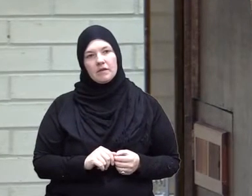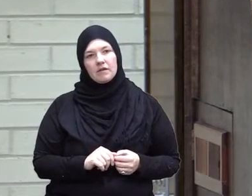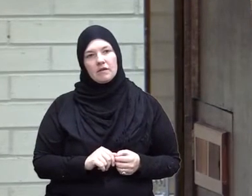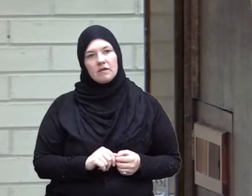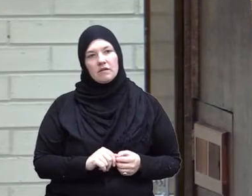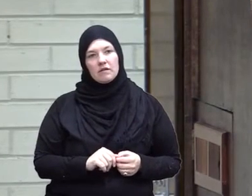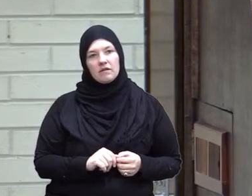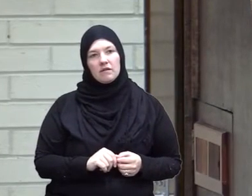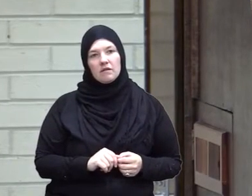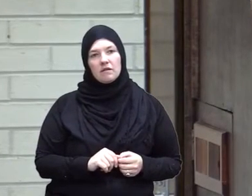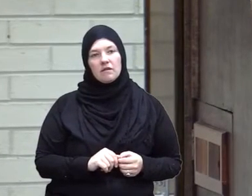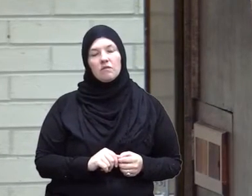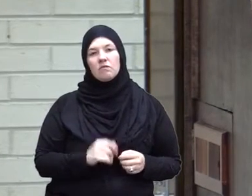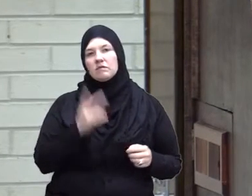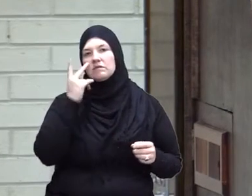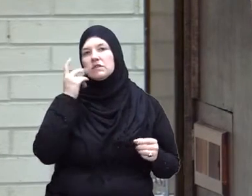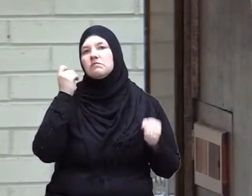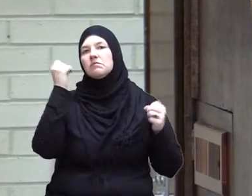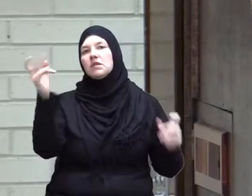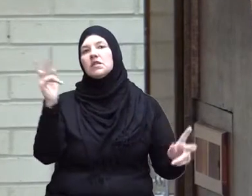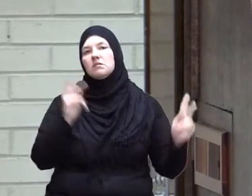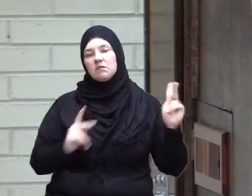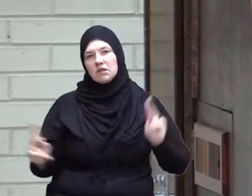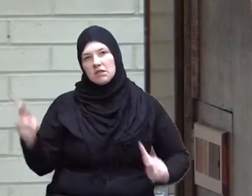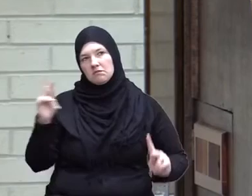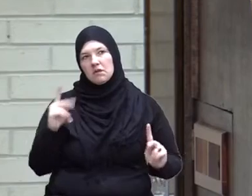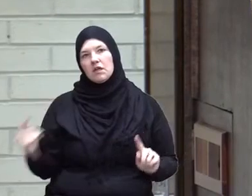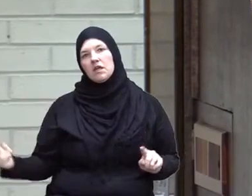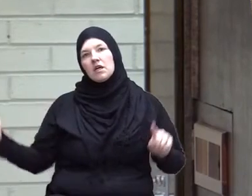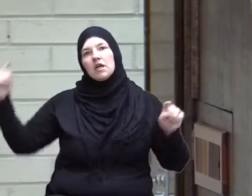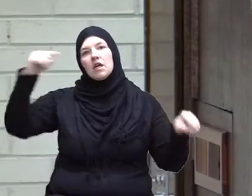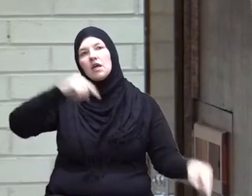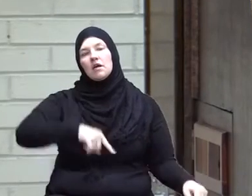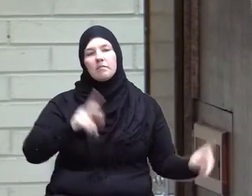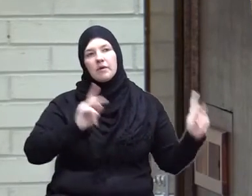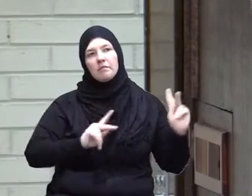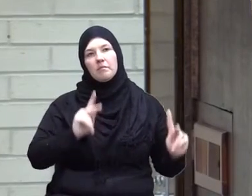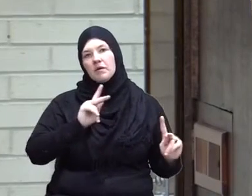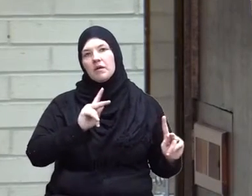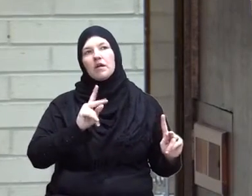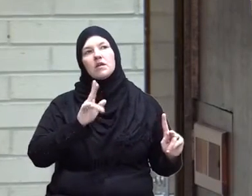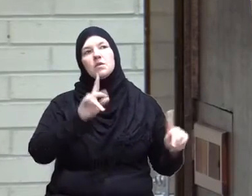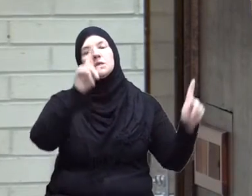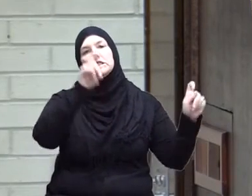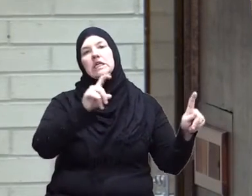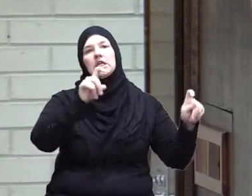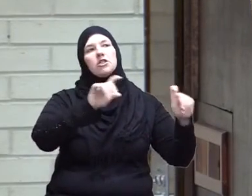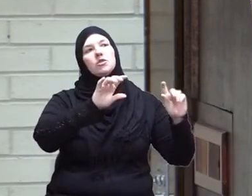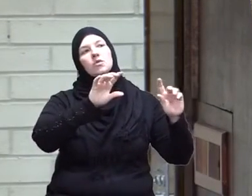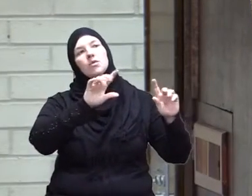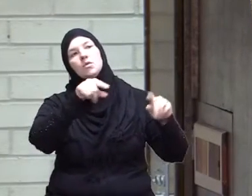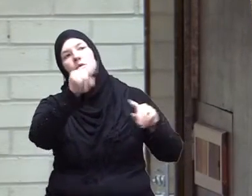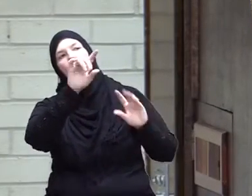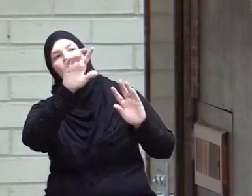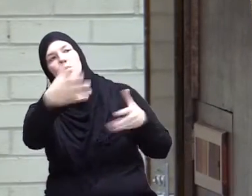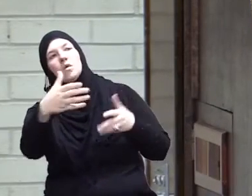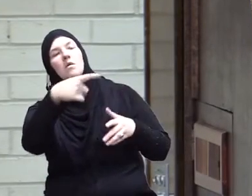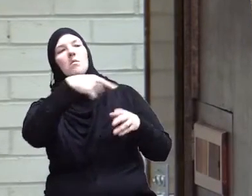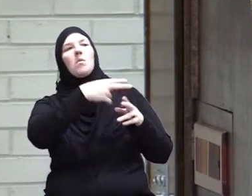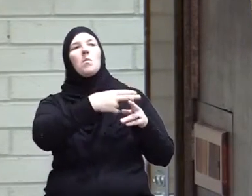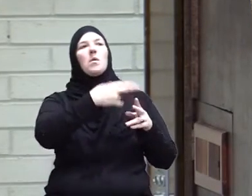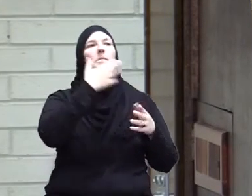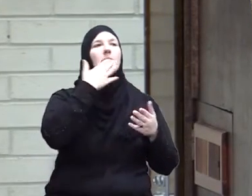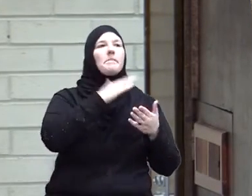all the way from overseas to tell our president here to consider this group or that group as a terrorist